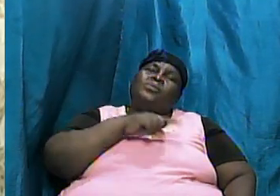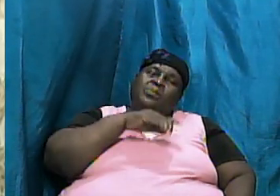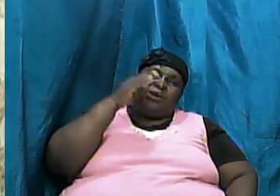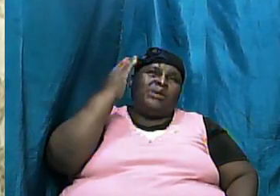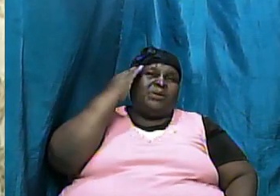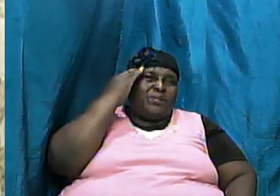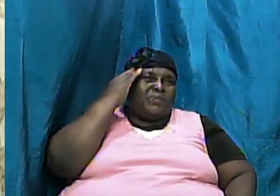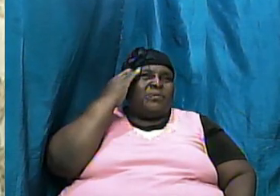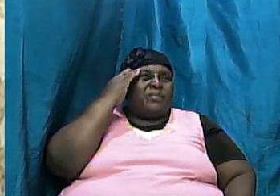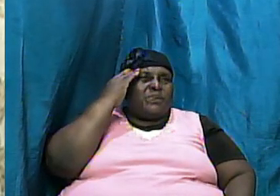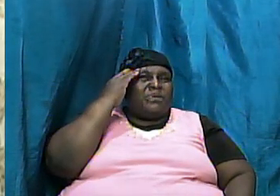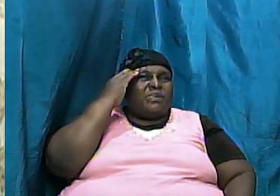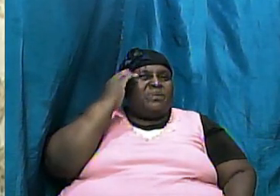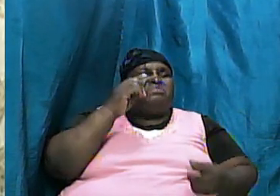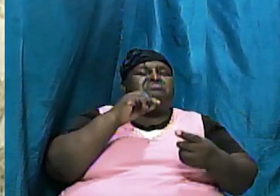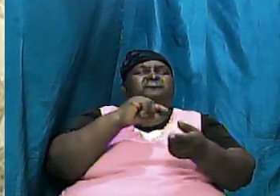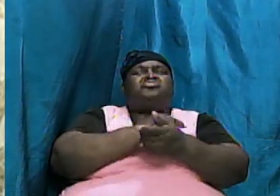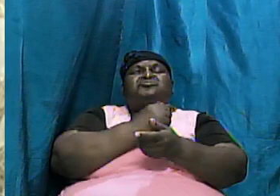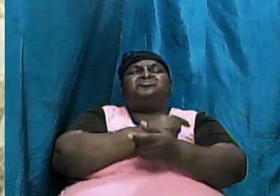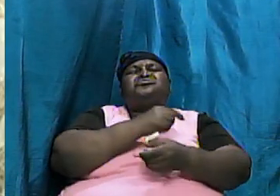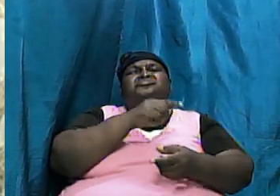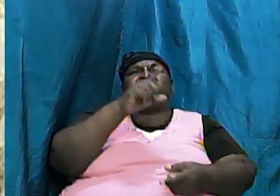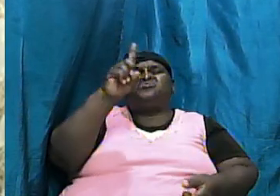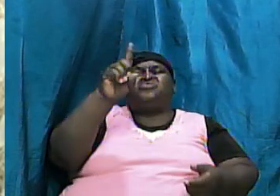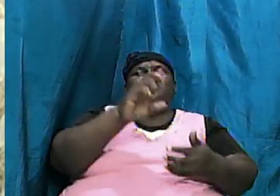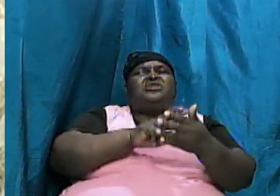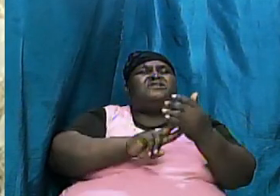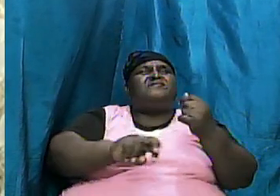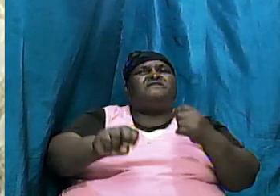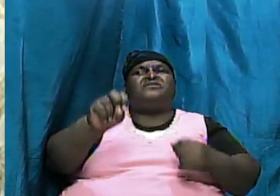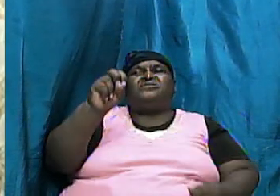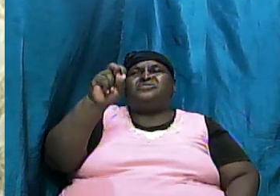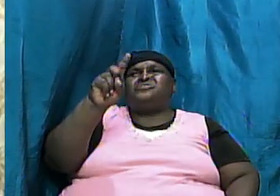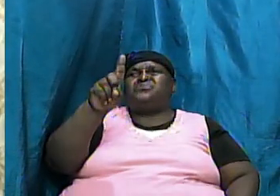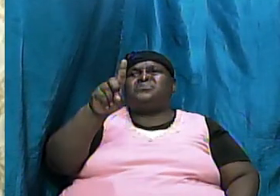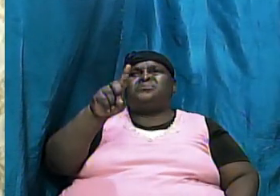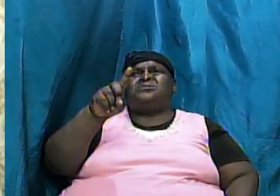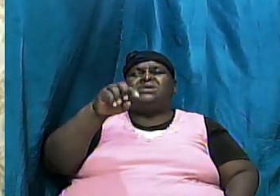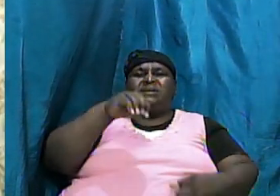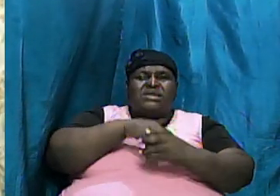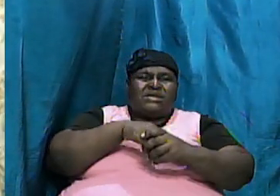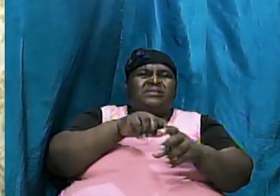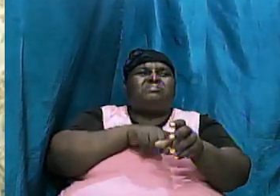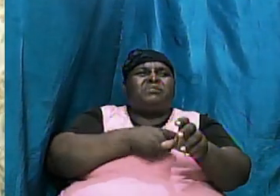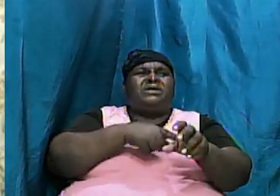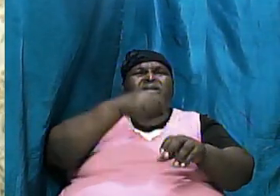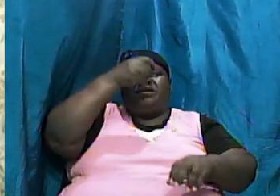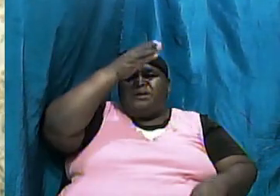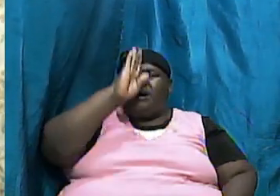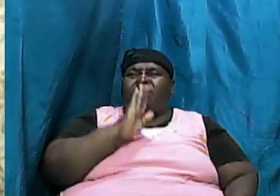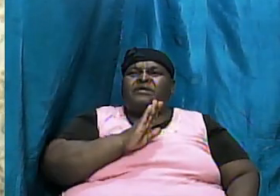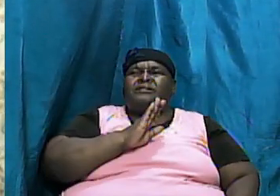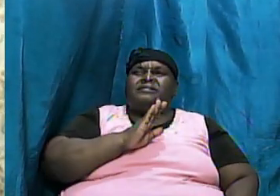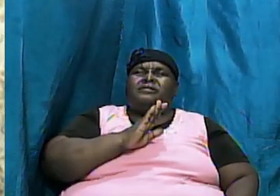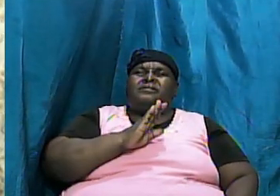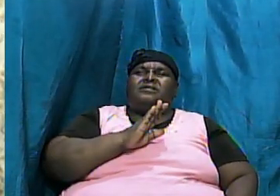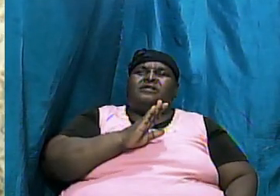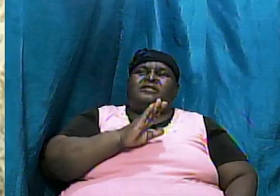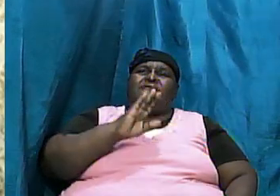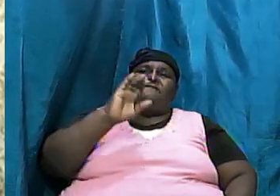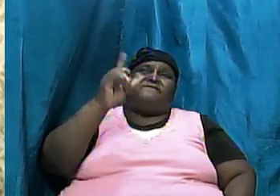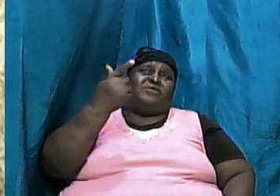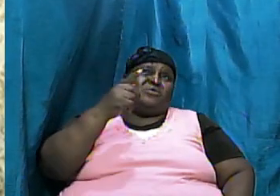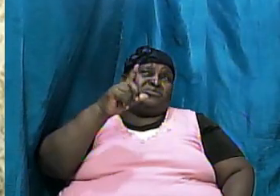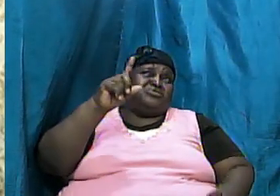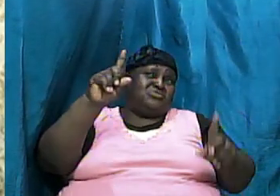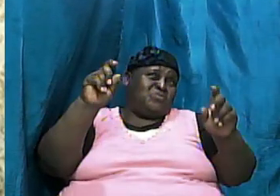according to Genesis chapter 1 and verse 1 in the beginning God and so the first question that people